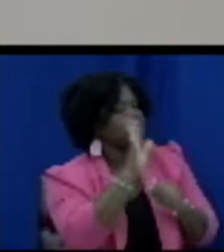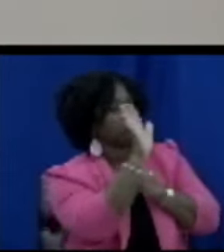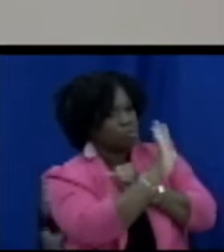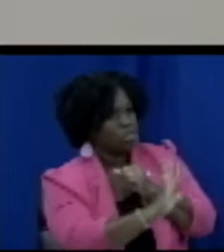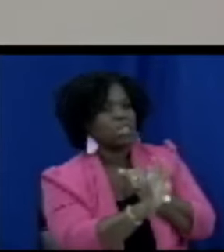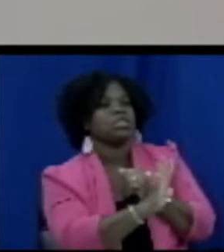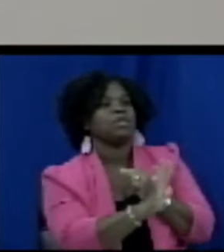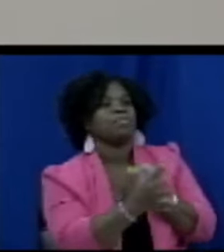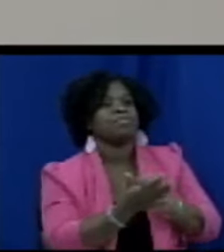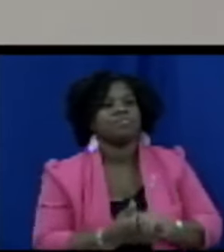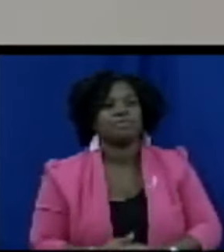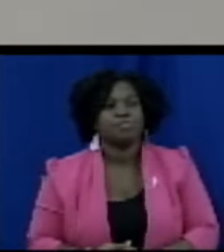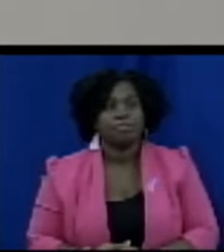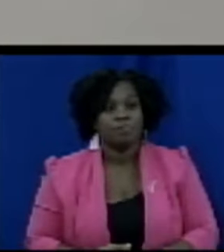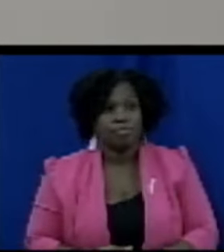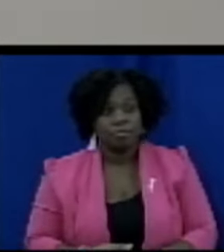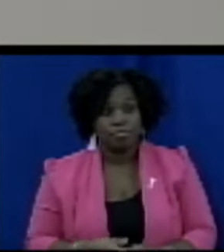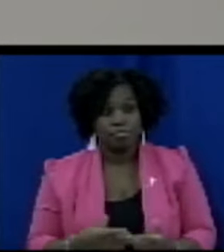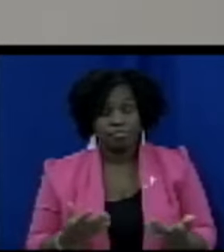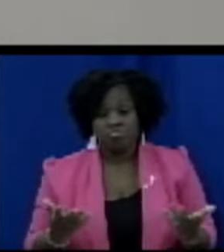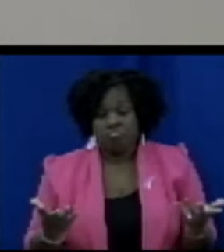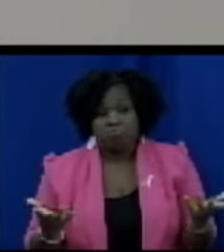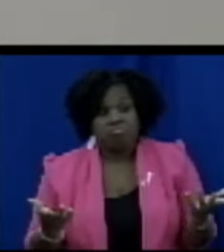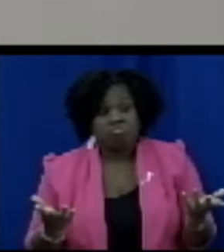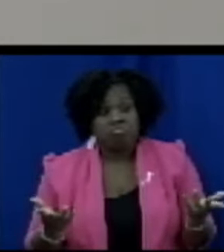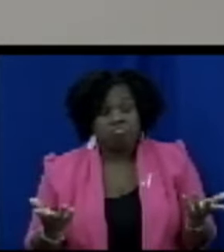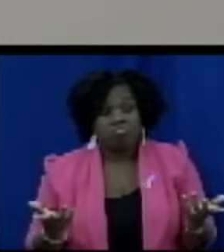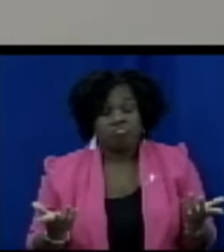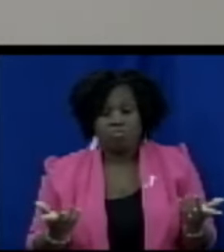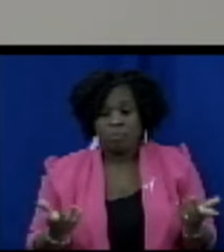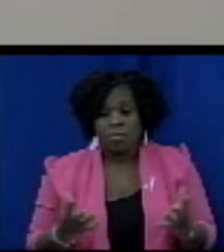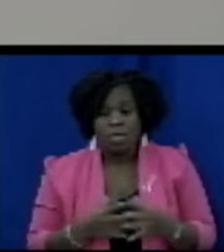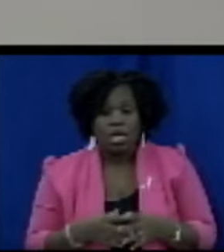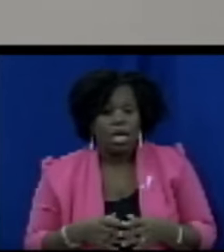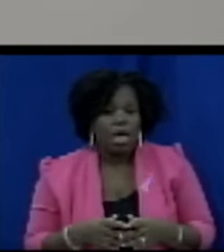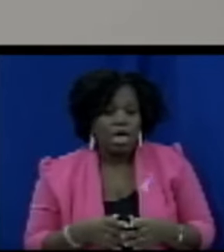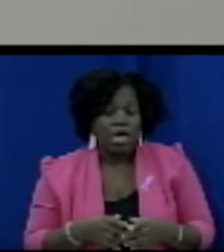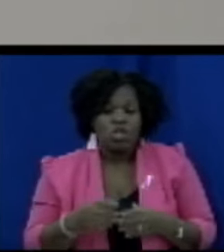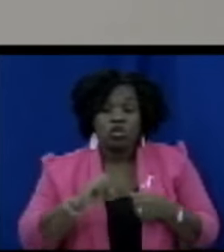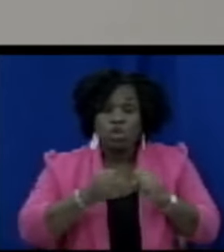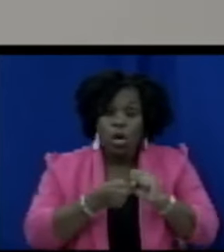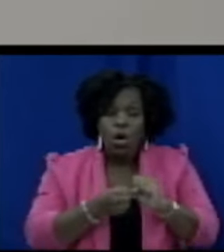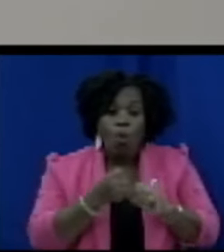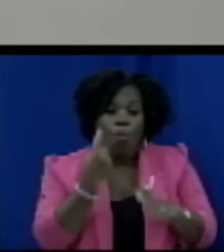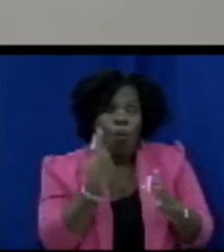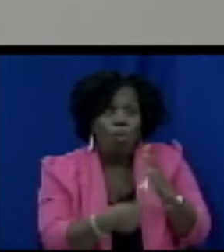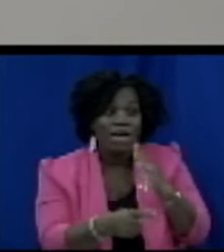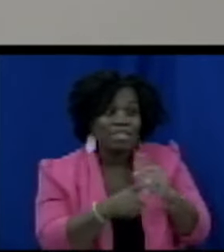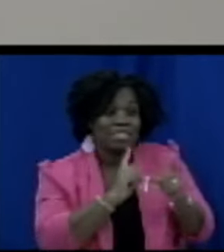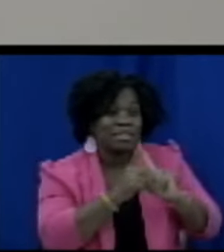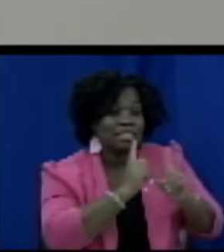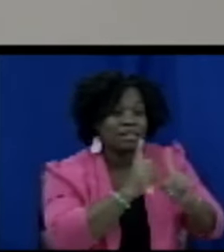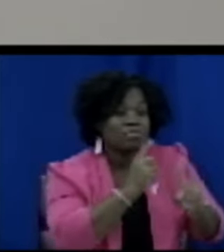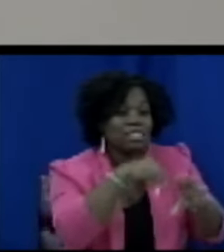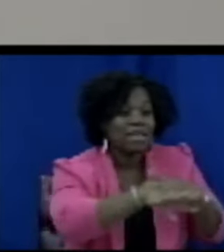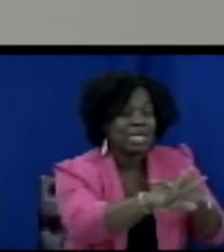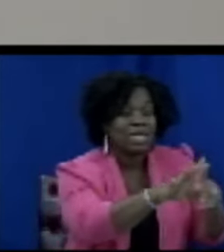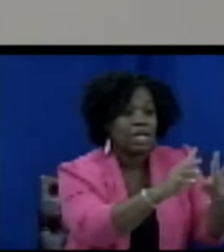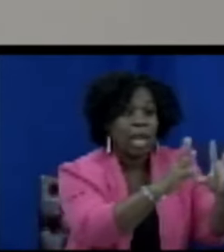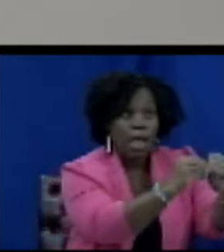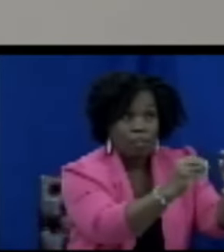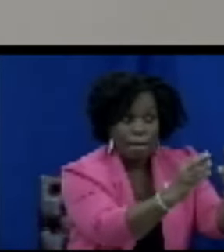we hear about flies and dogs and blah blah blah let's leave it as that I would hope that that is not the case in Sin Kids where